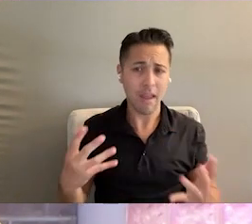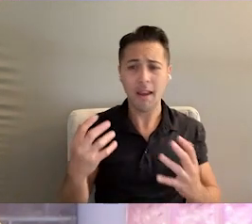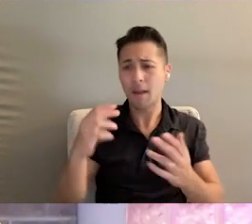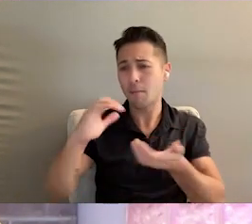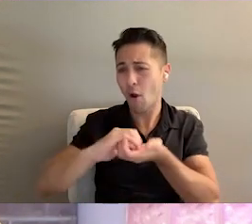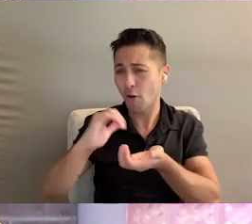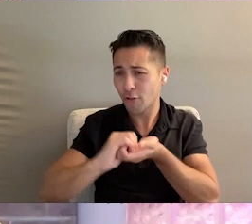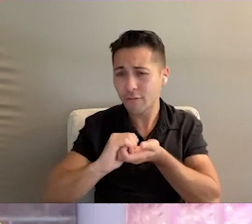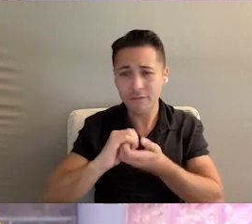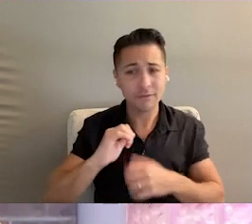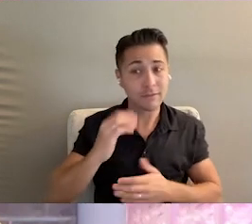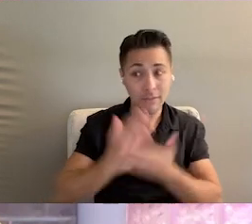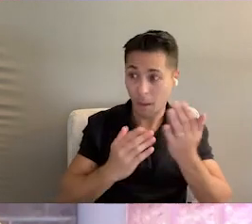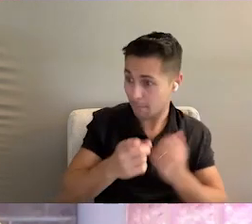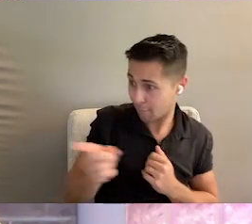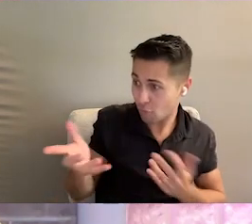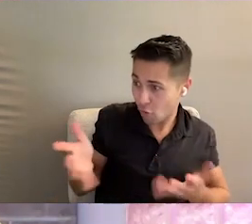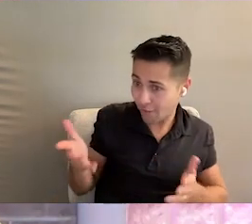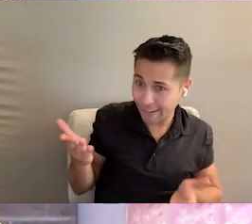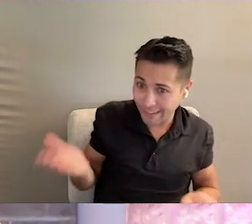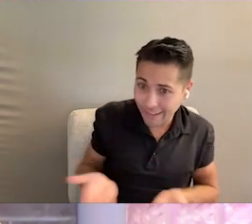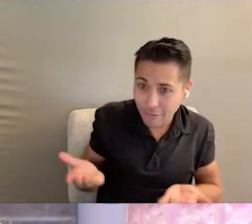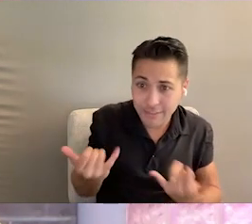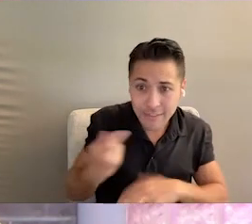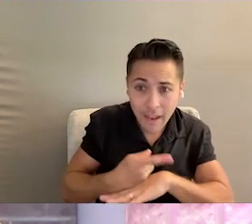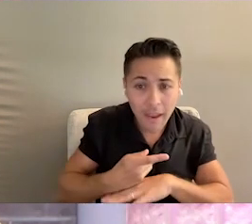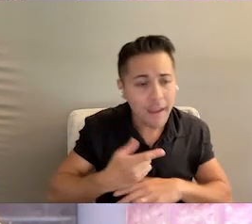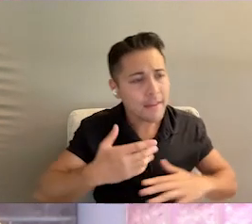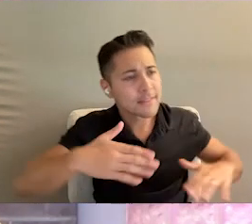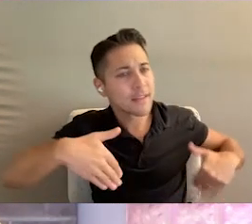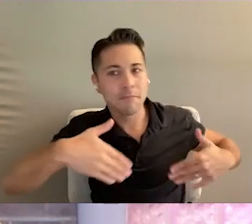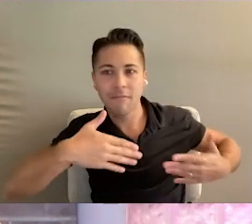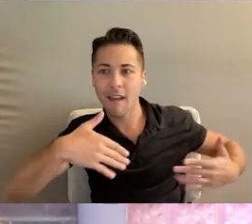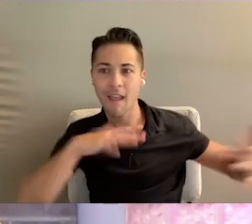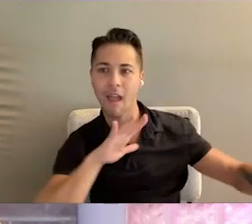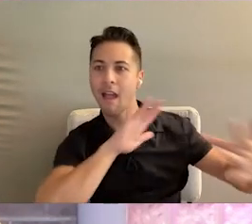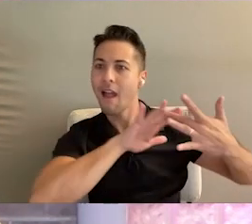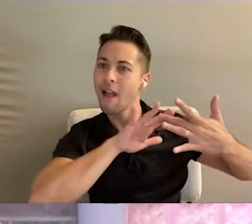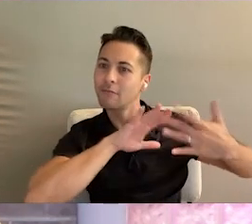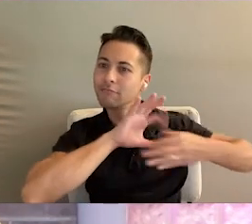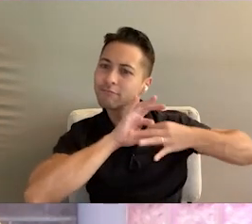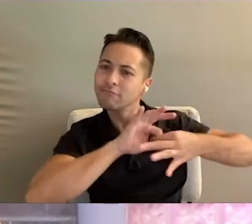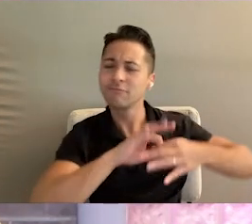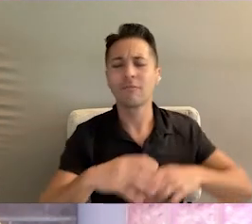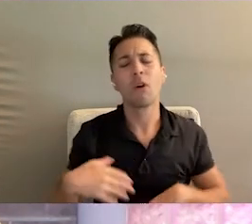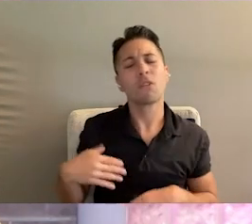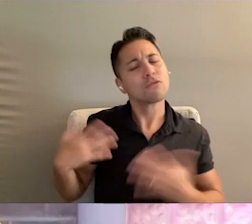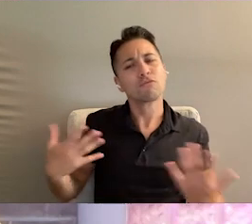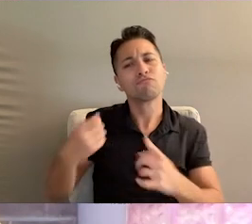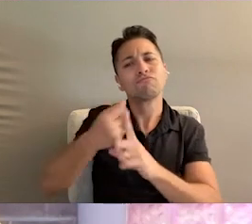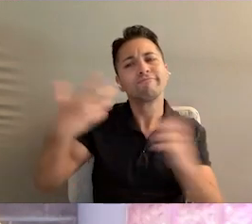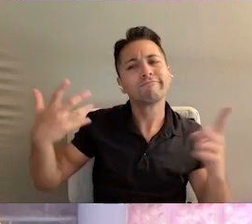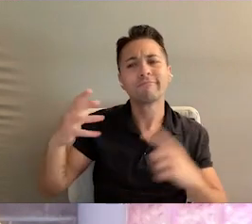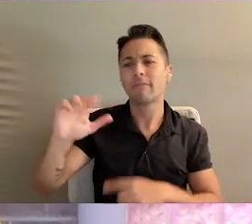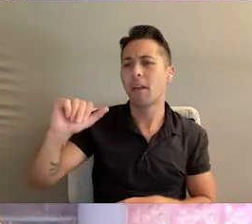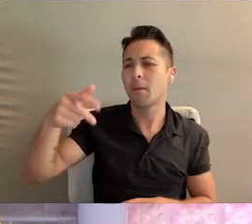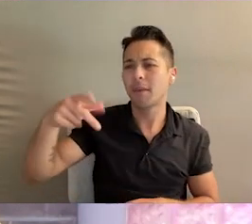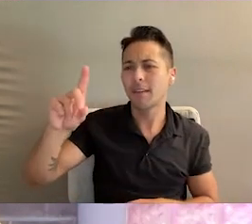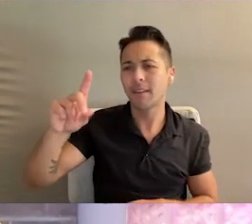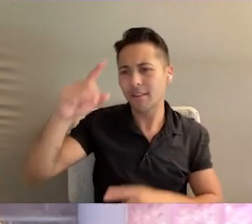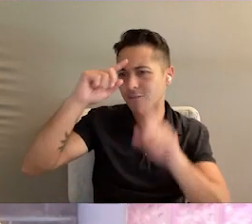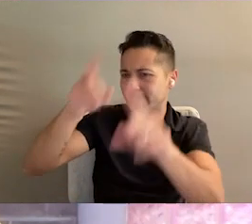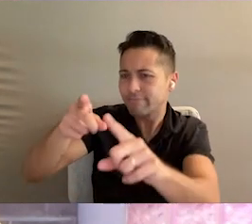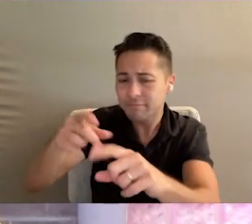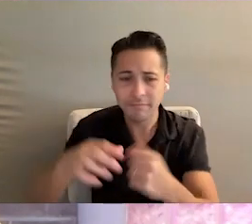network, some of which are here today, and some have yet to be forged. So, let's talk a little bit more about APD's mission and our